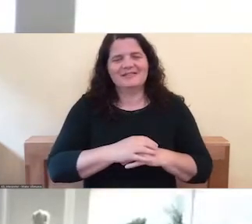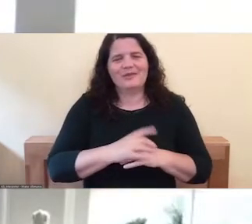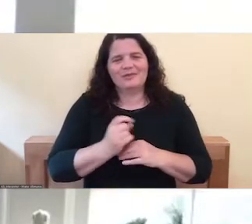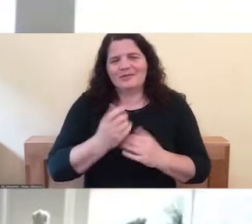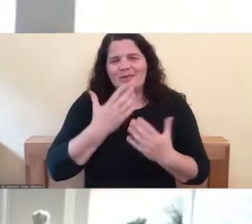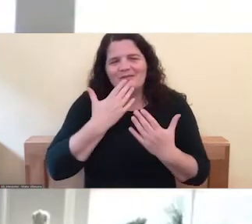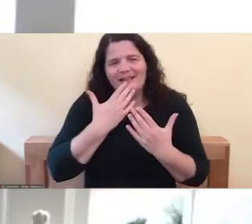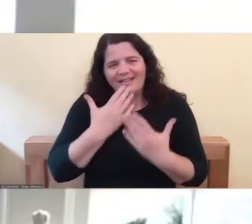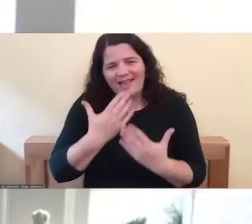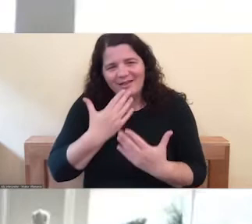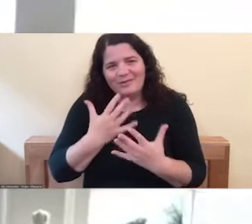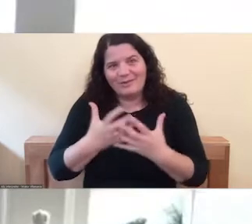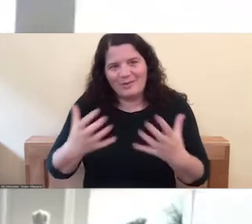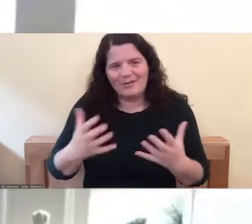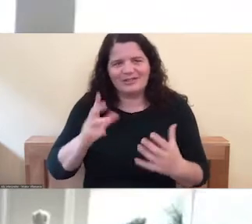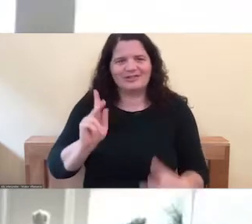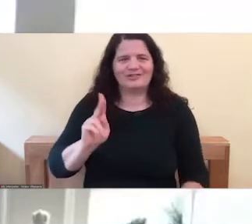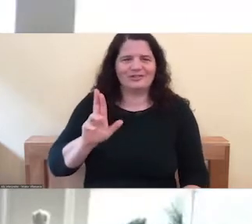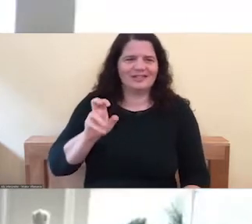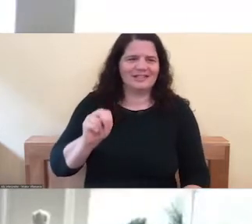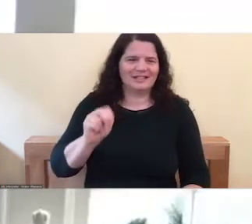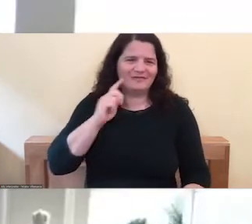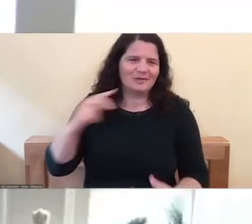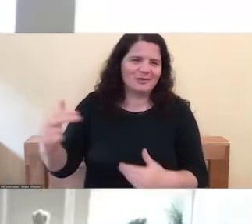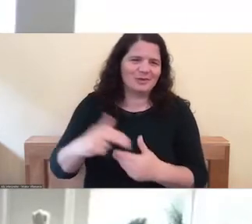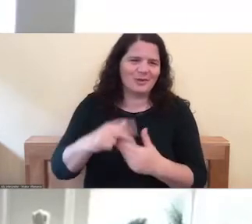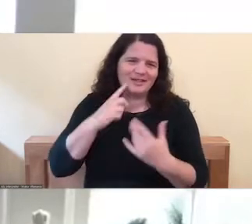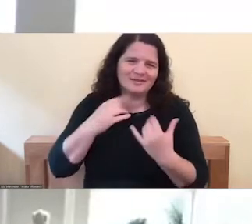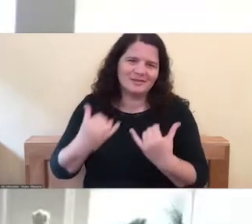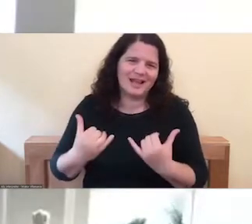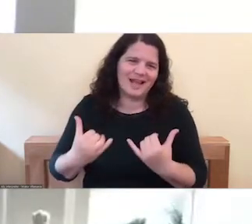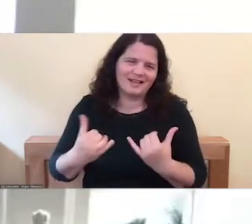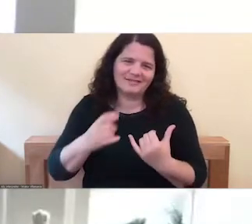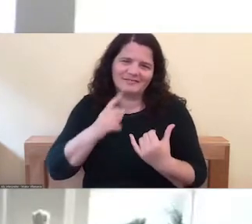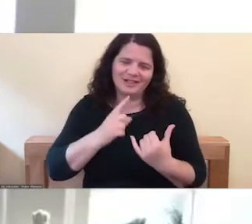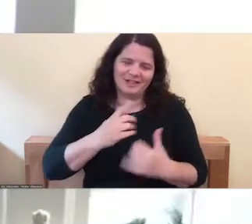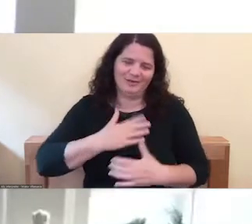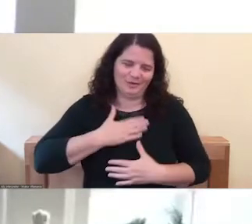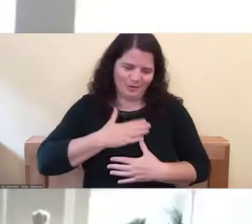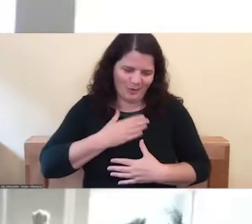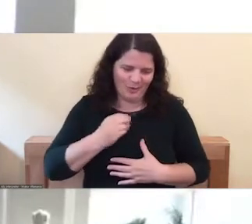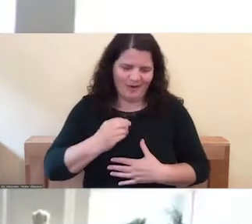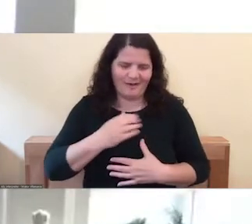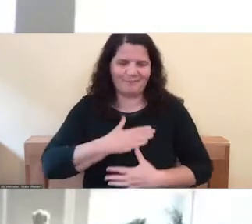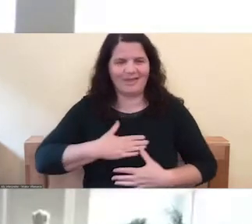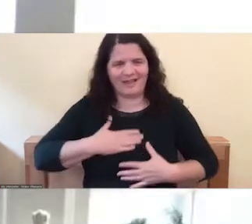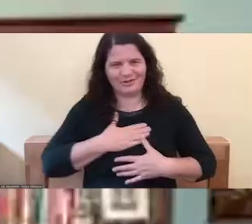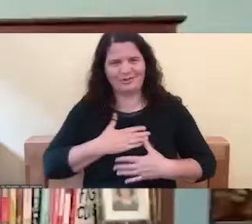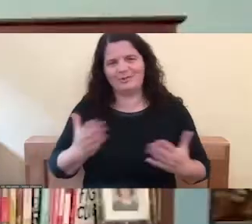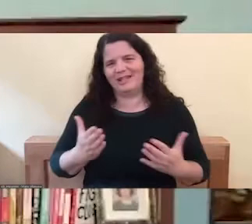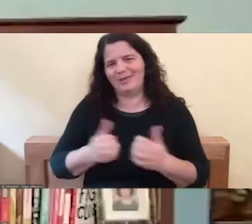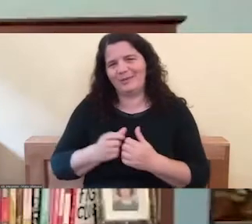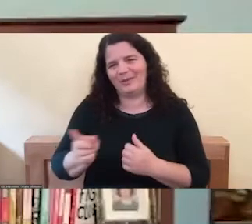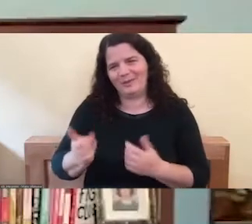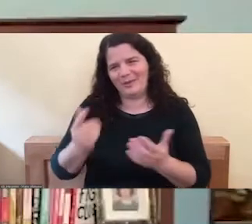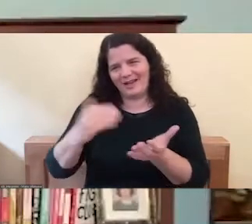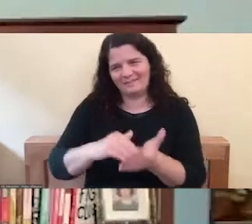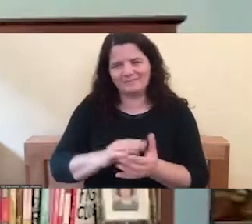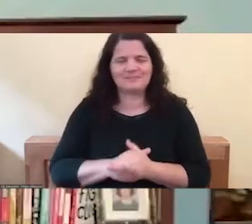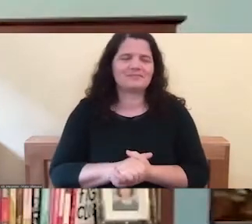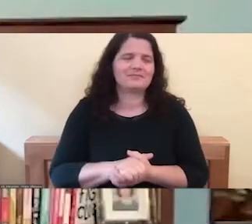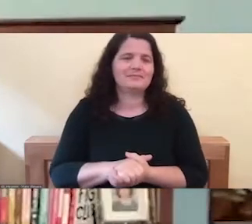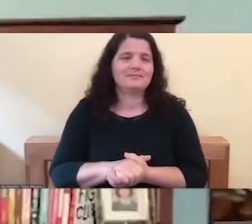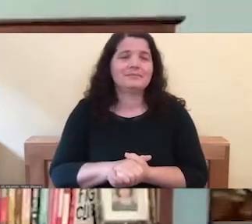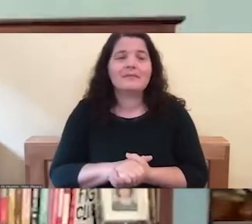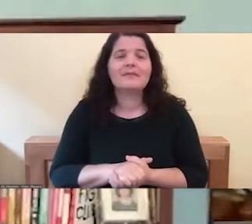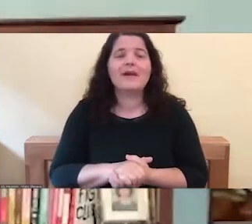us here today, Kristen. It's really a joy and a pleasure to be with you again. Oh, thank you so much. I'm really